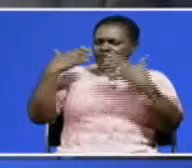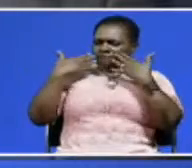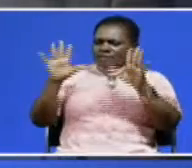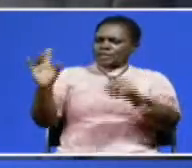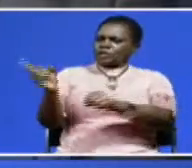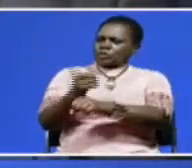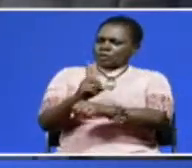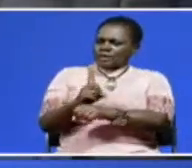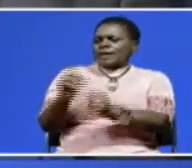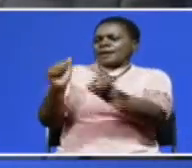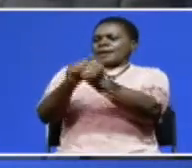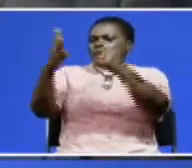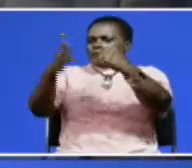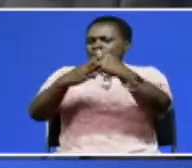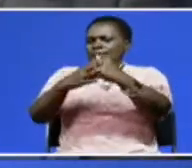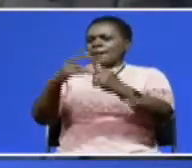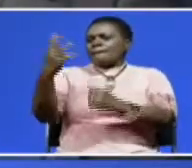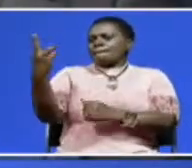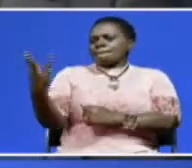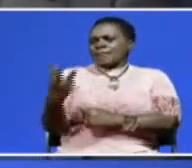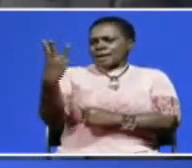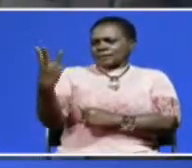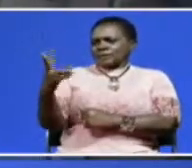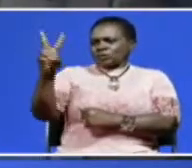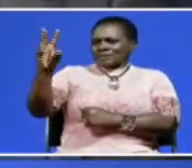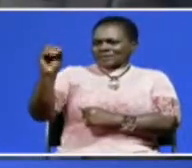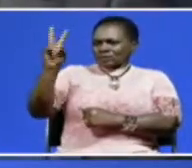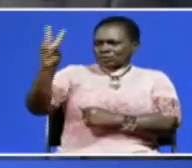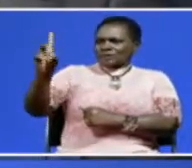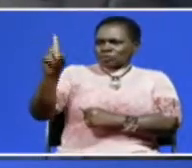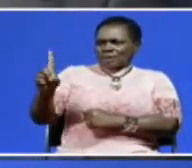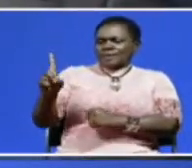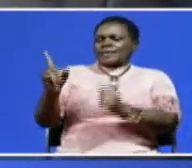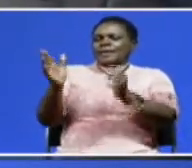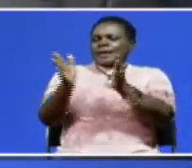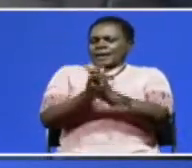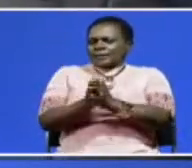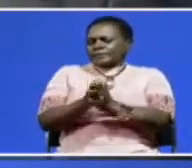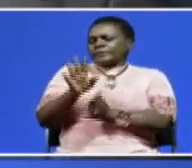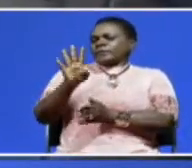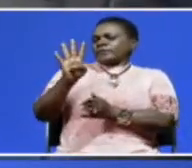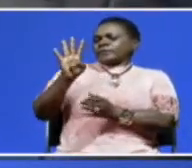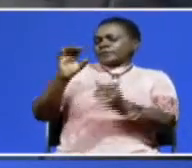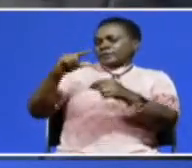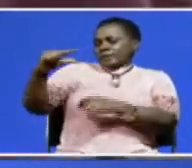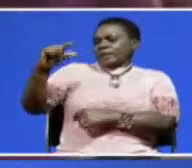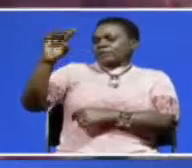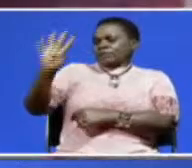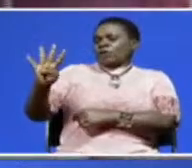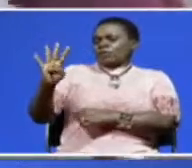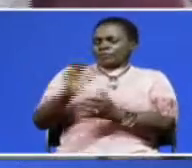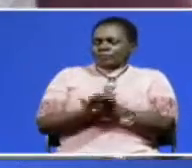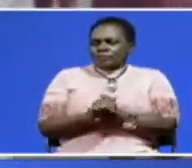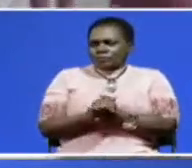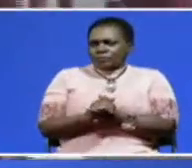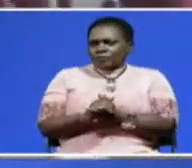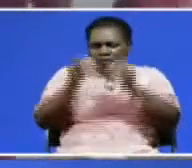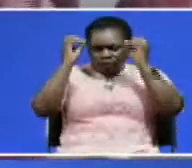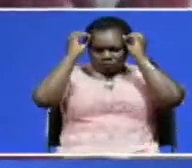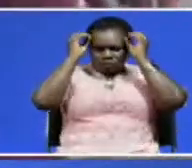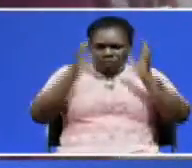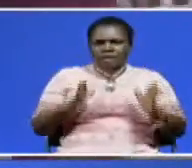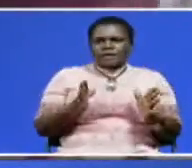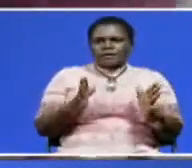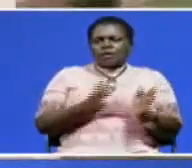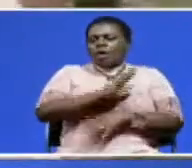on the 19th of March 2021 together with grade 4 candidates. Then, the students and